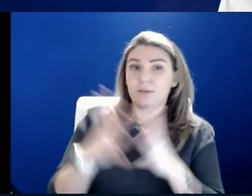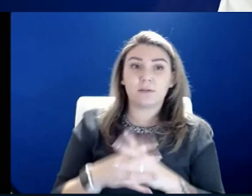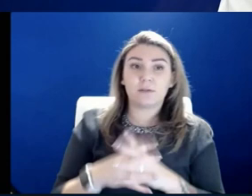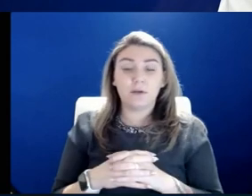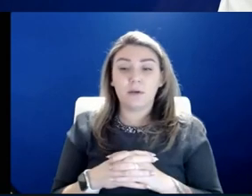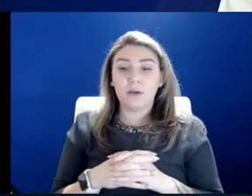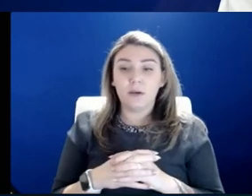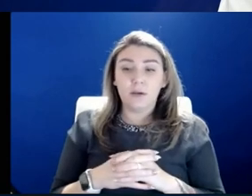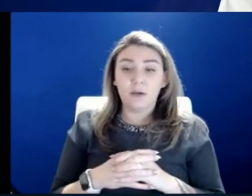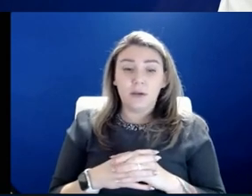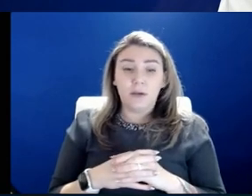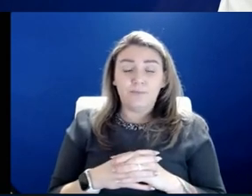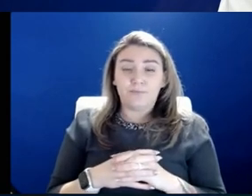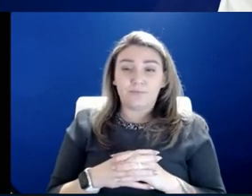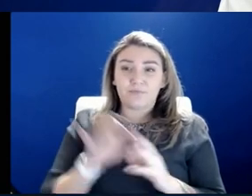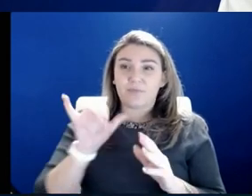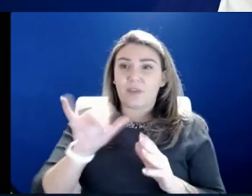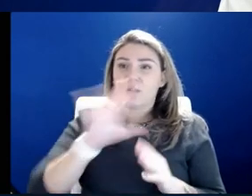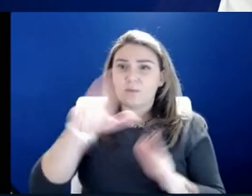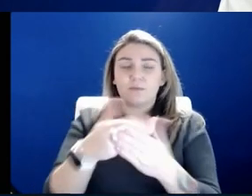Those are all my questions. Thank you.